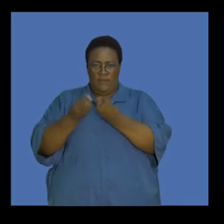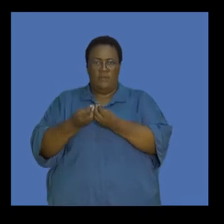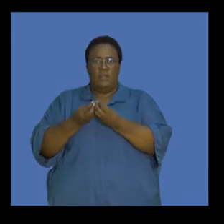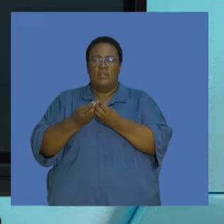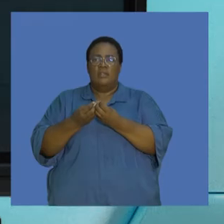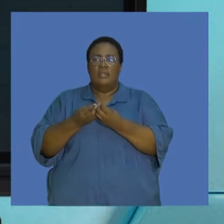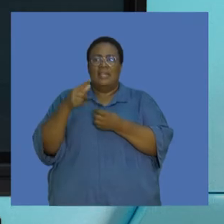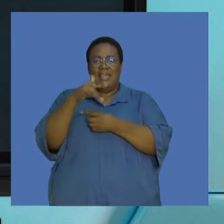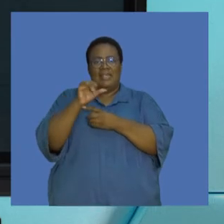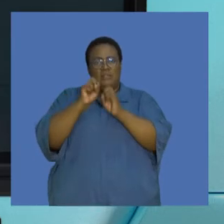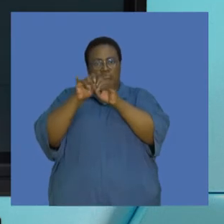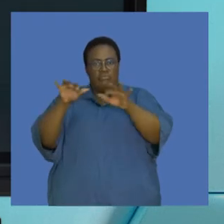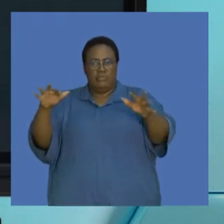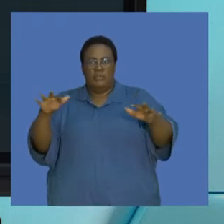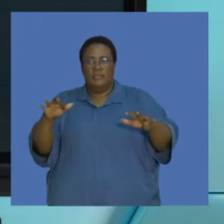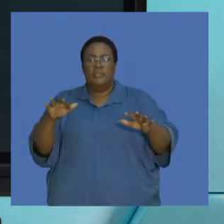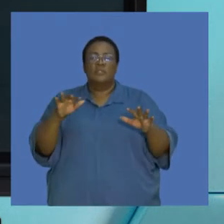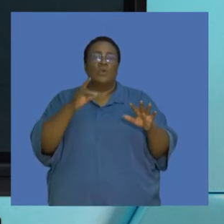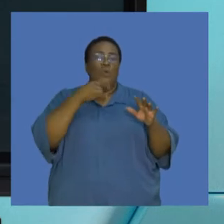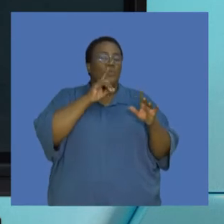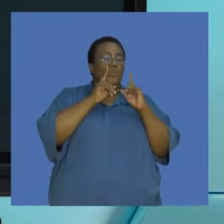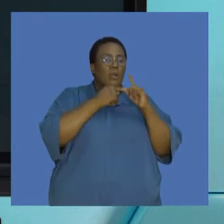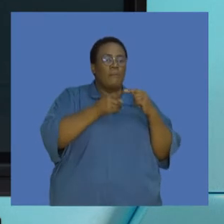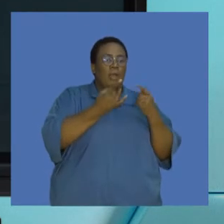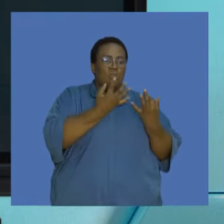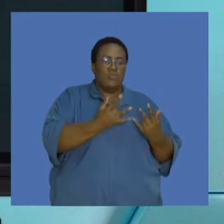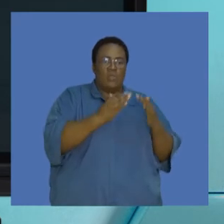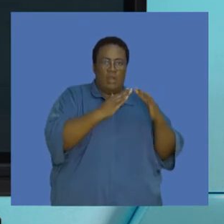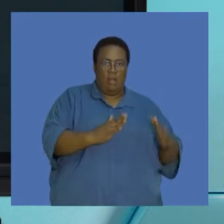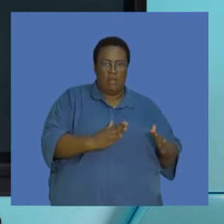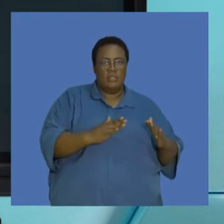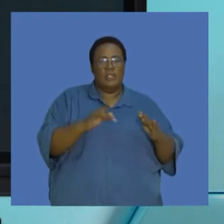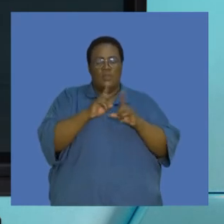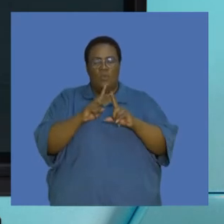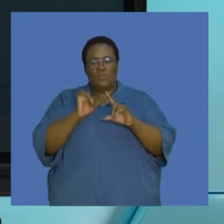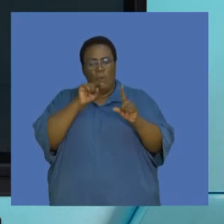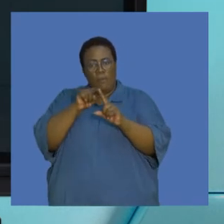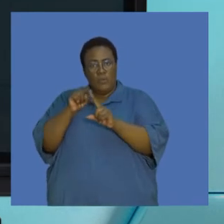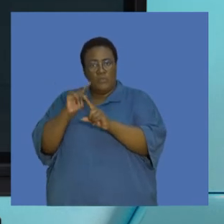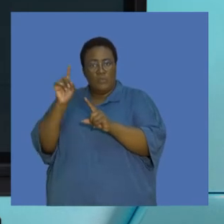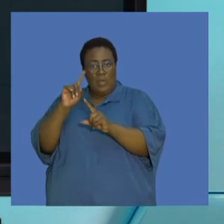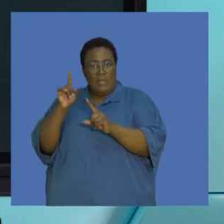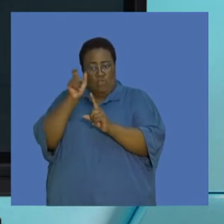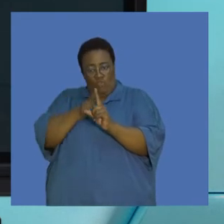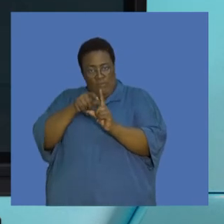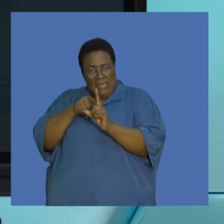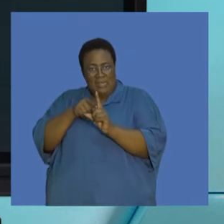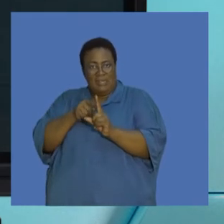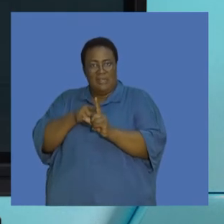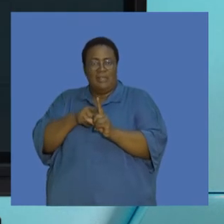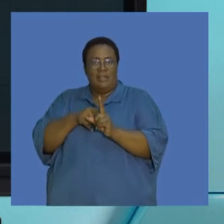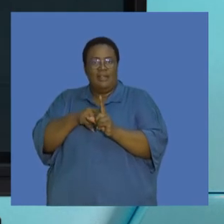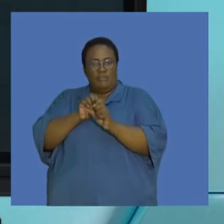So guys, we've looked at greenhouse gases, we've looked at all of these point to human impact, and so the